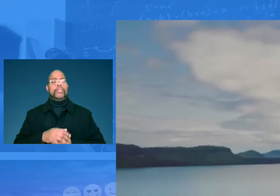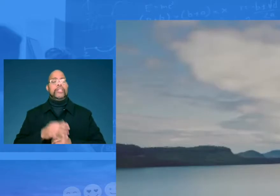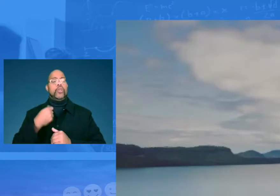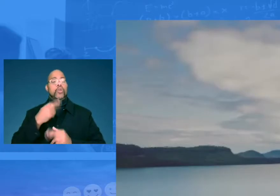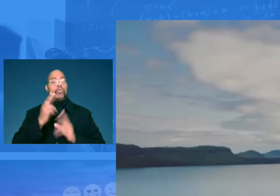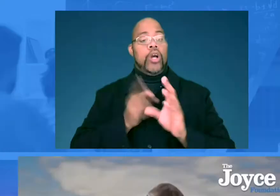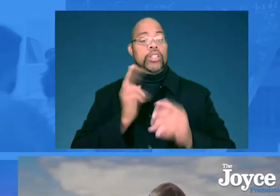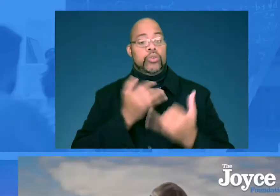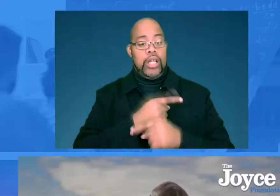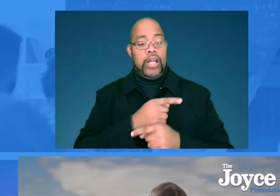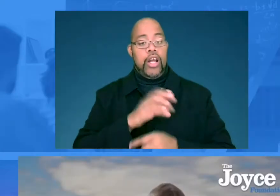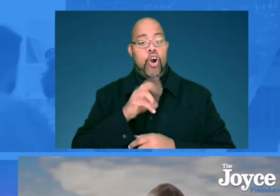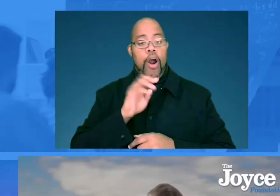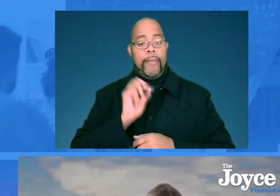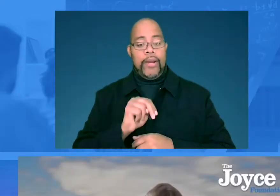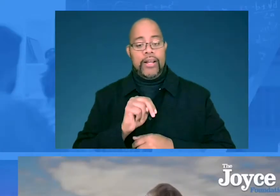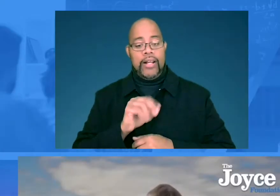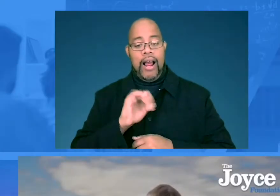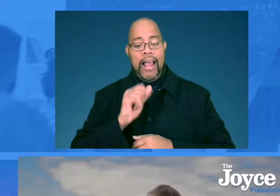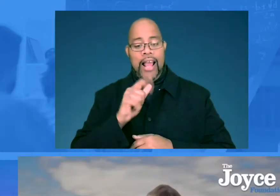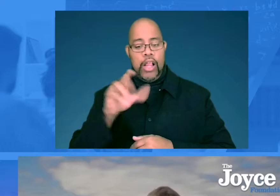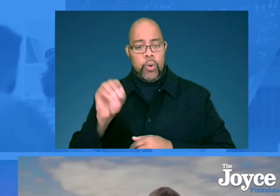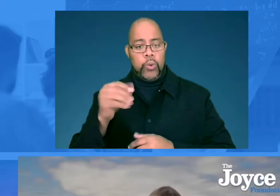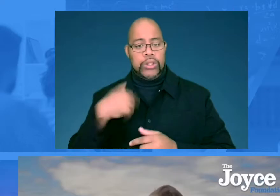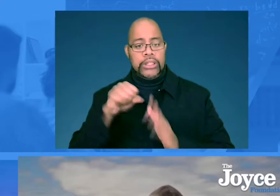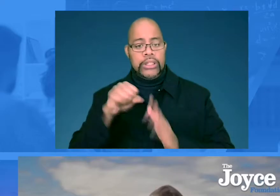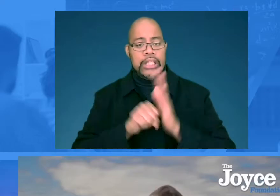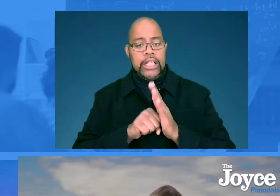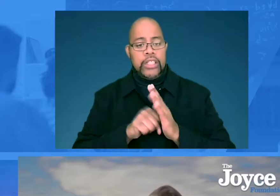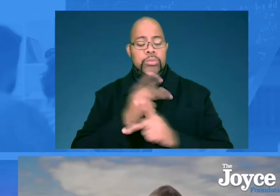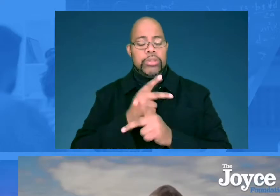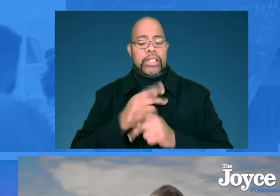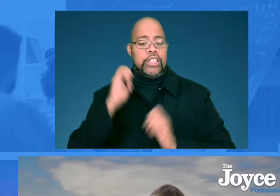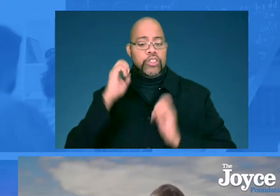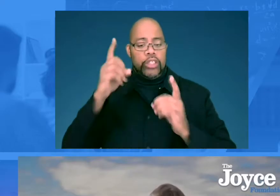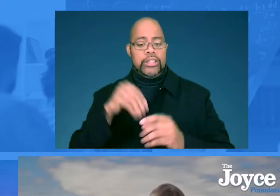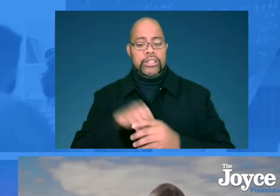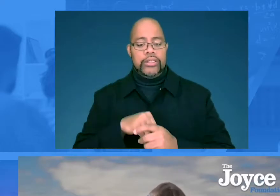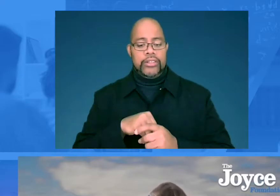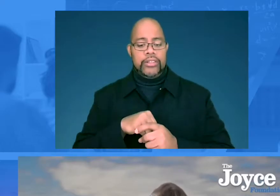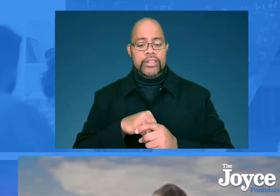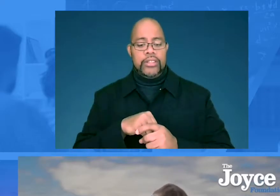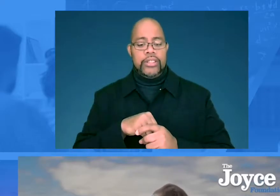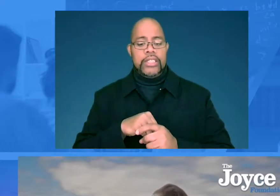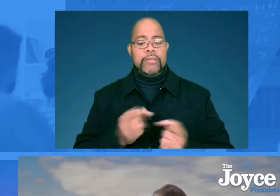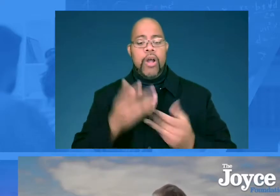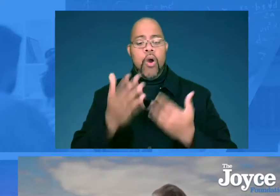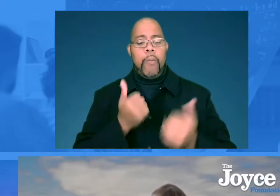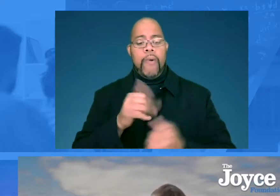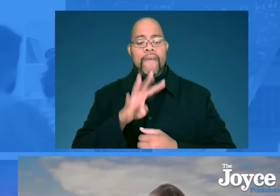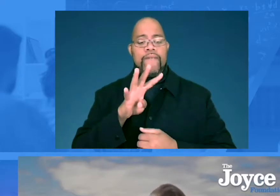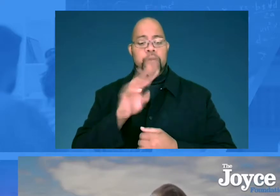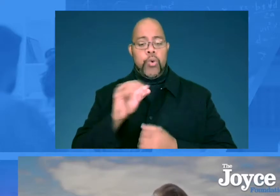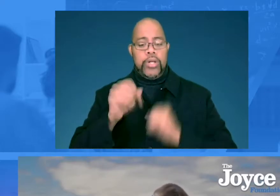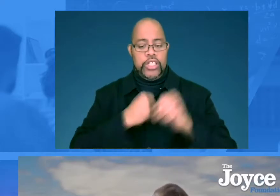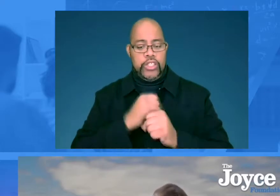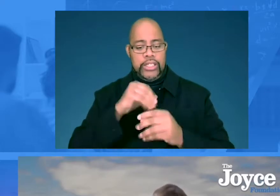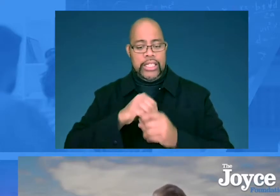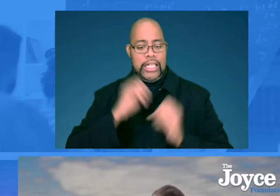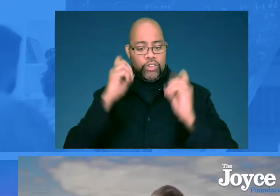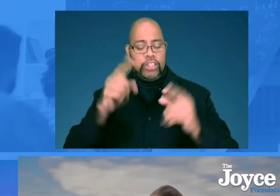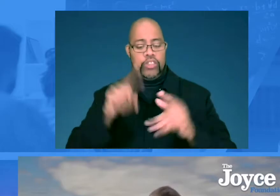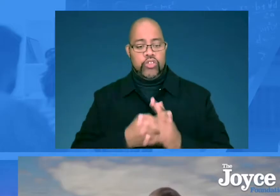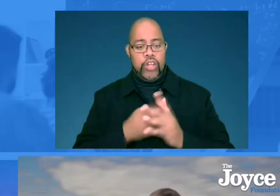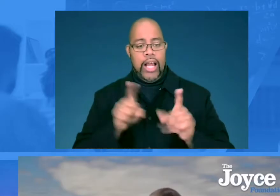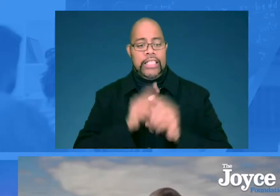joining us today are Carmen Ayala. She is the state superintendent of education in Illinois. She has spent nearly four decades in